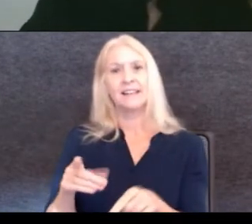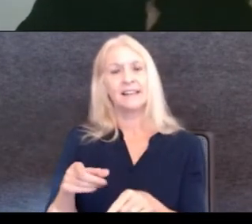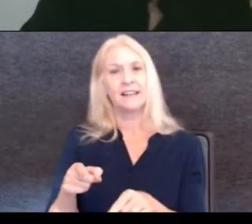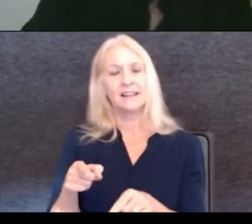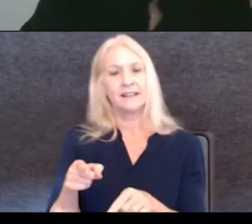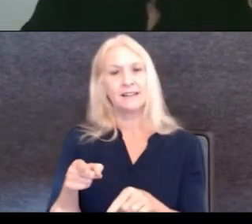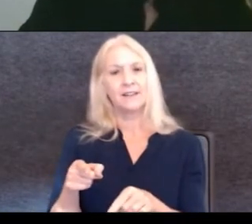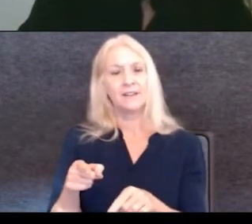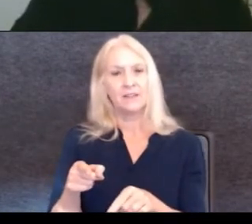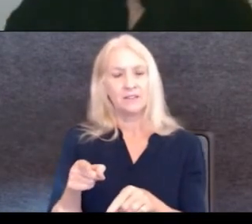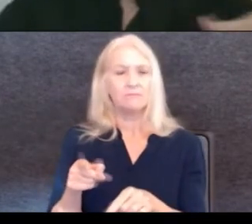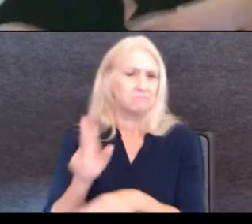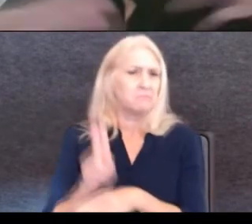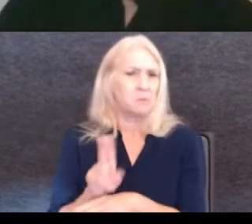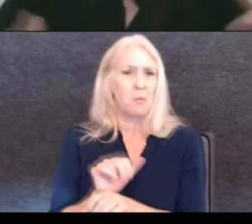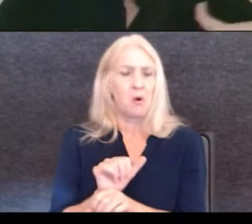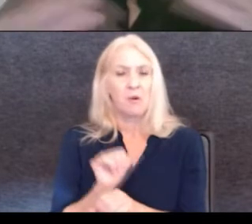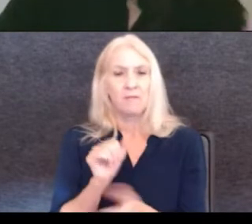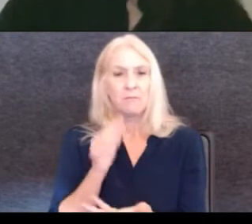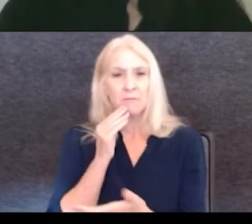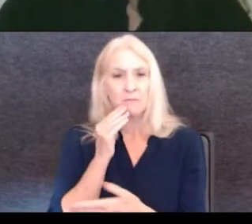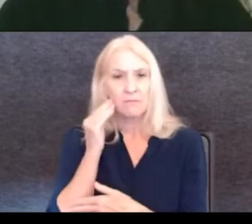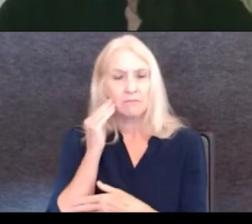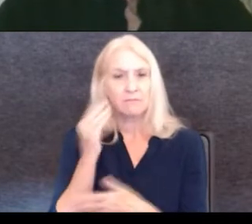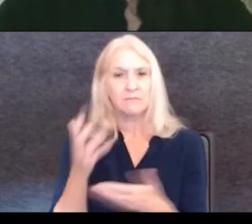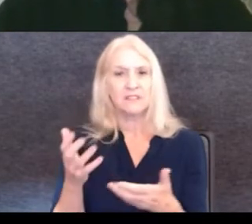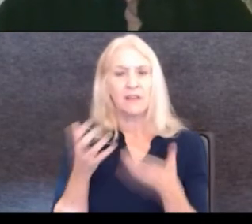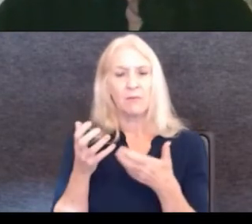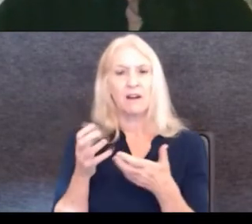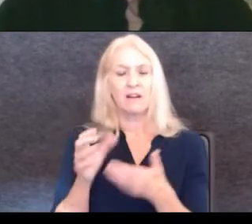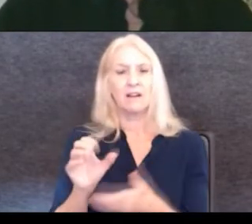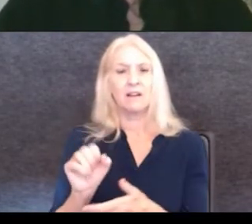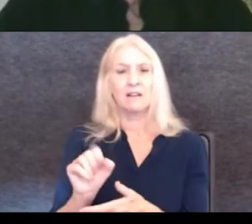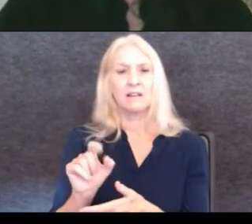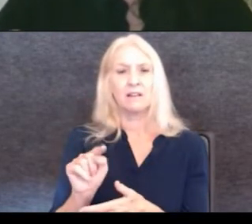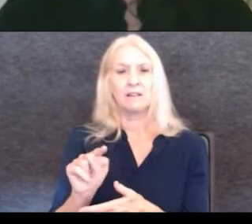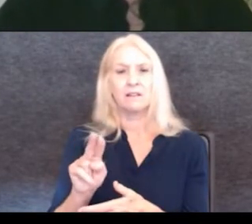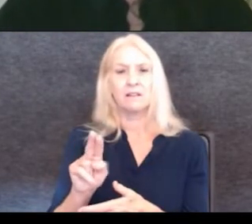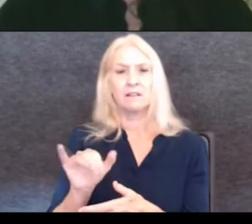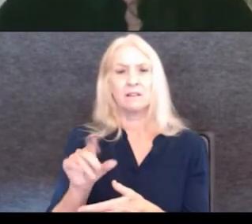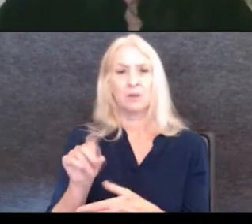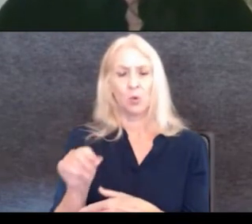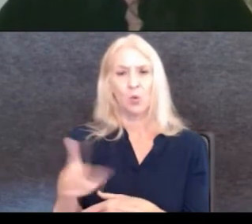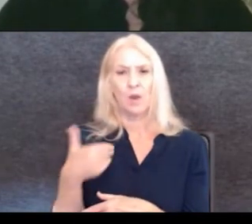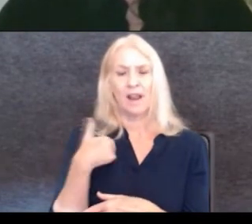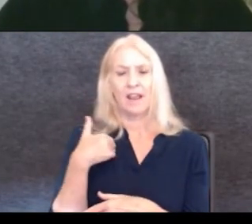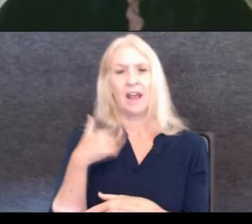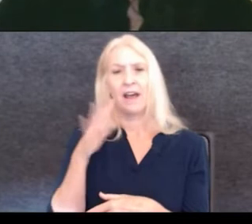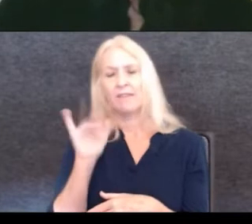used to work from home. And so they wanted a studio that you have this domestic